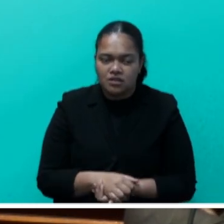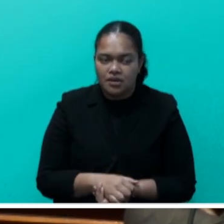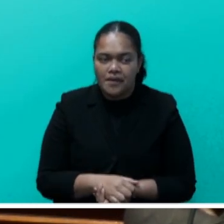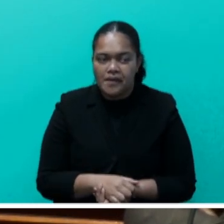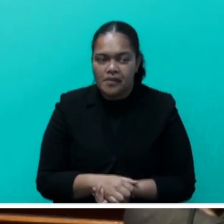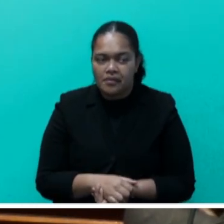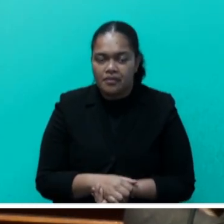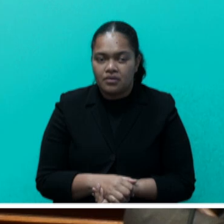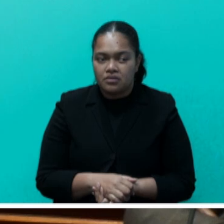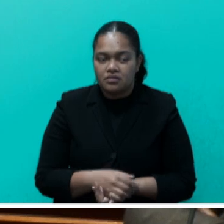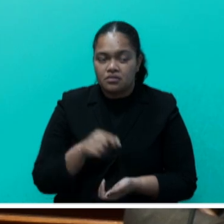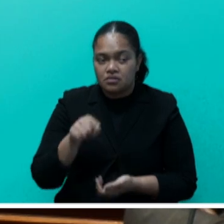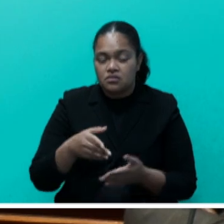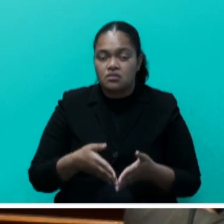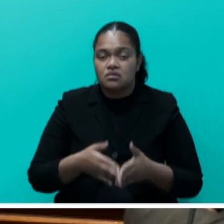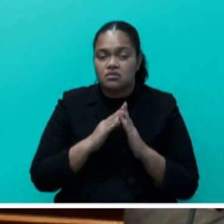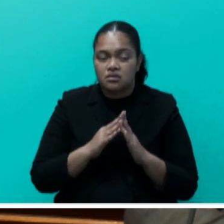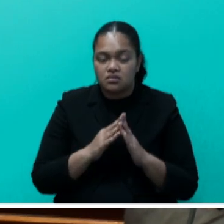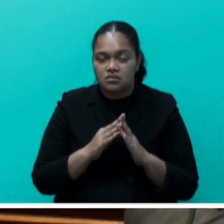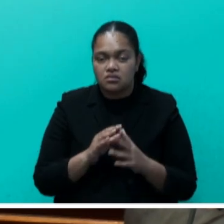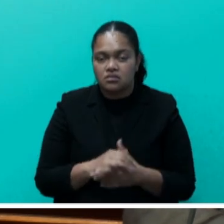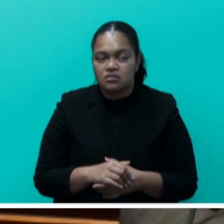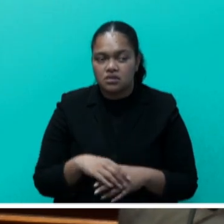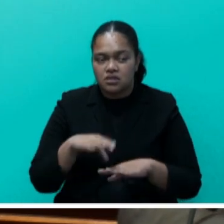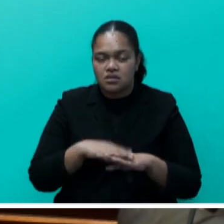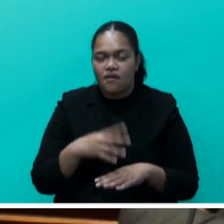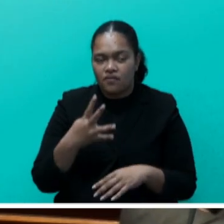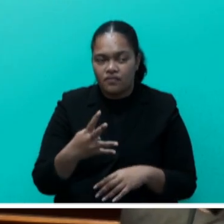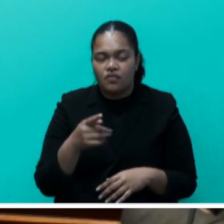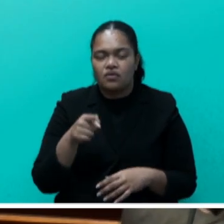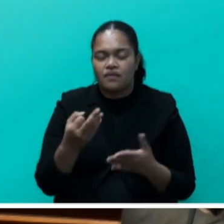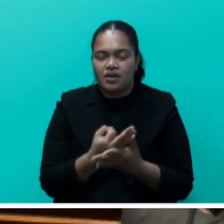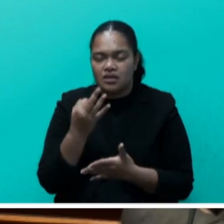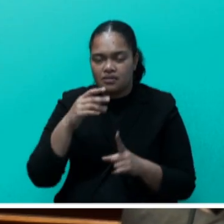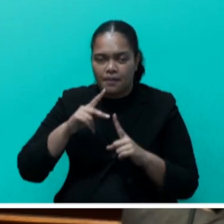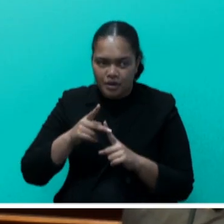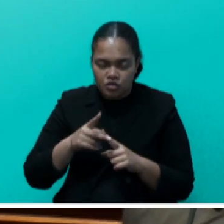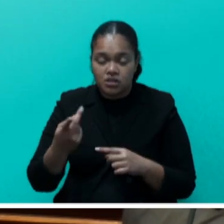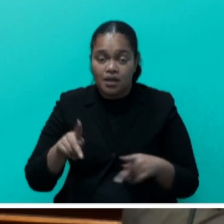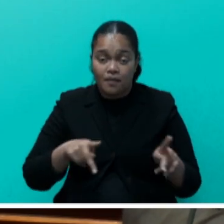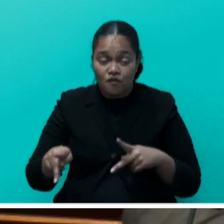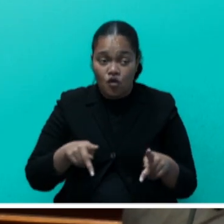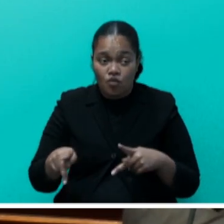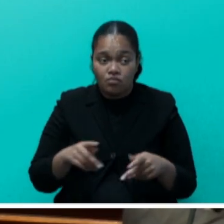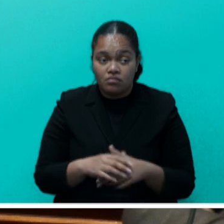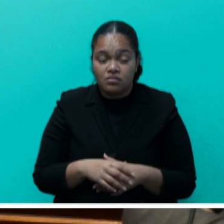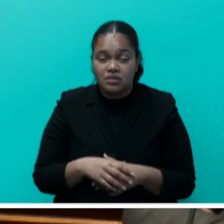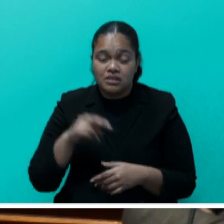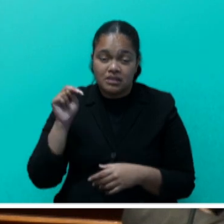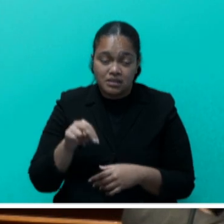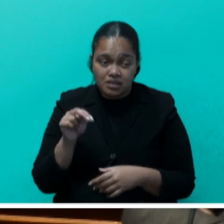The consensus established at SEEDS 4, Mr. Speaker, sir, on key financing priorities and reforms required